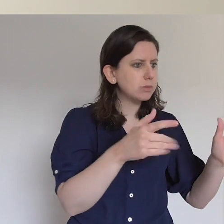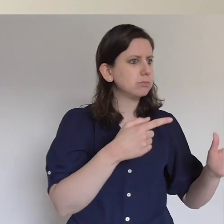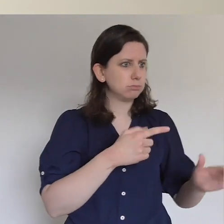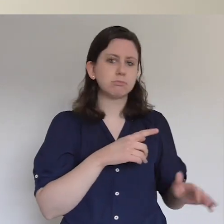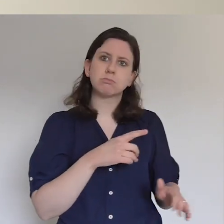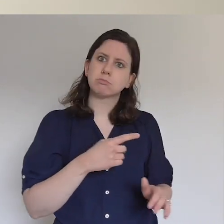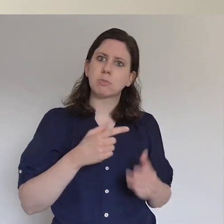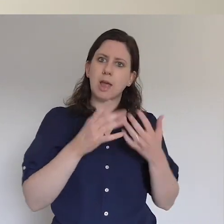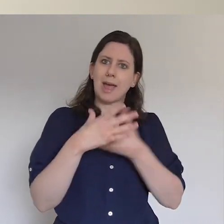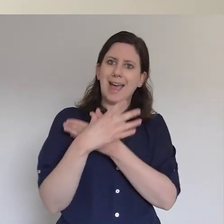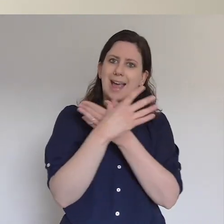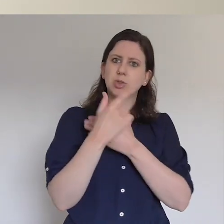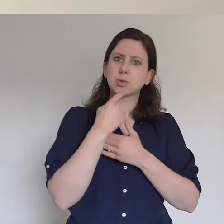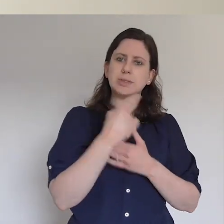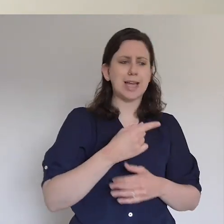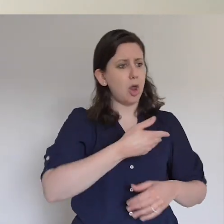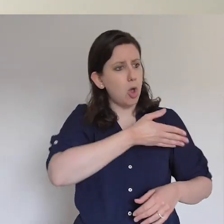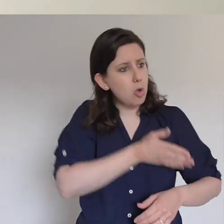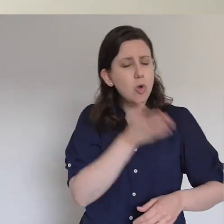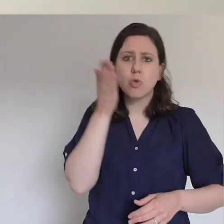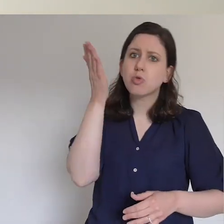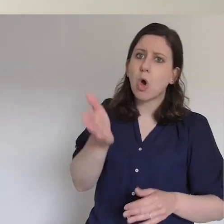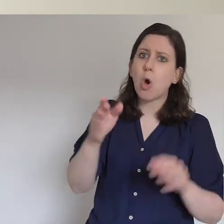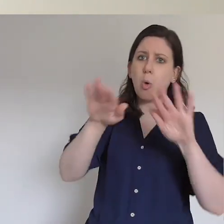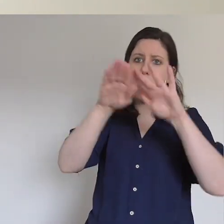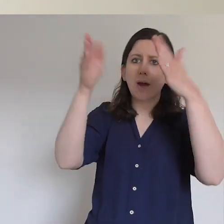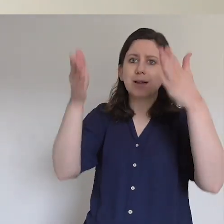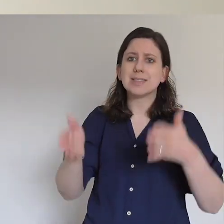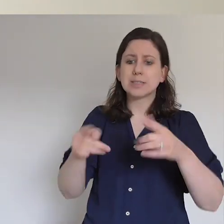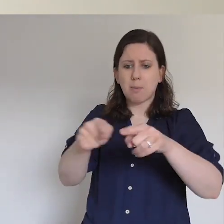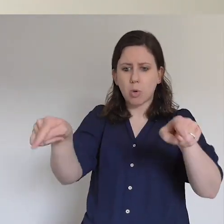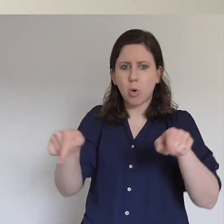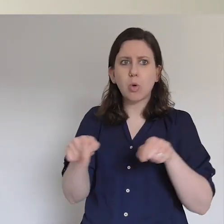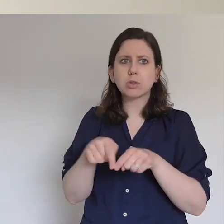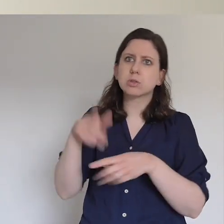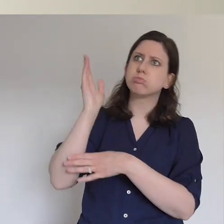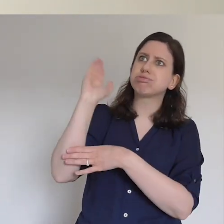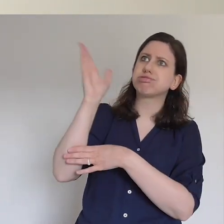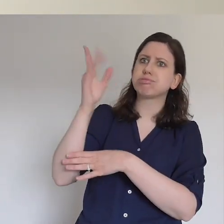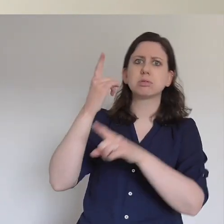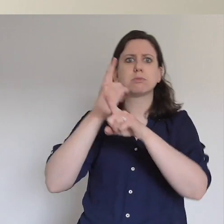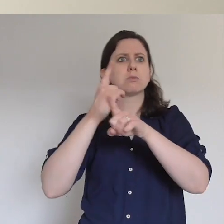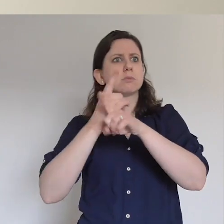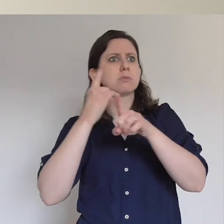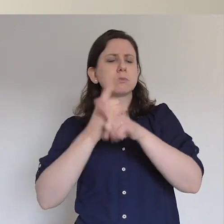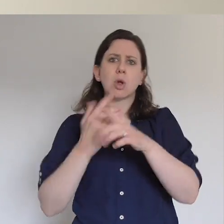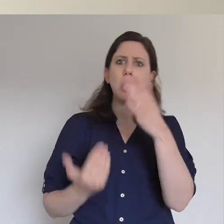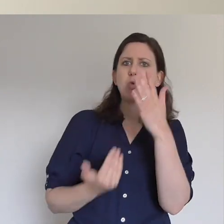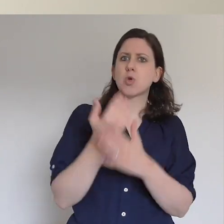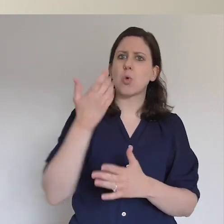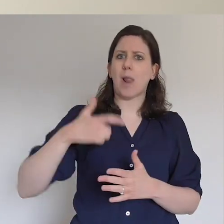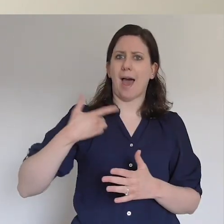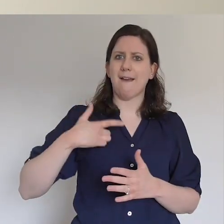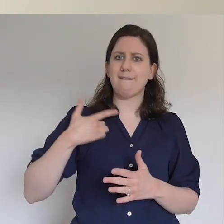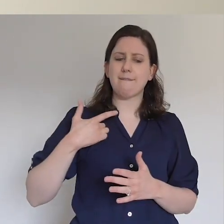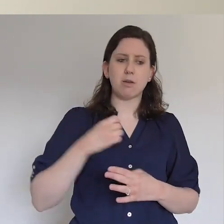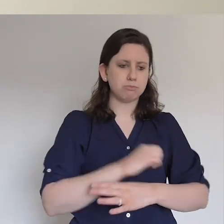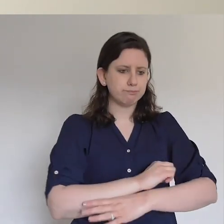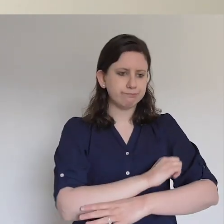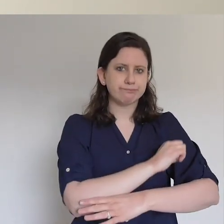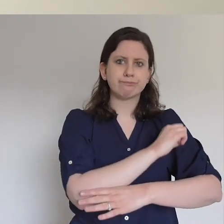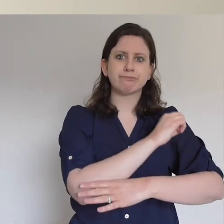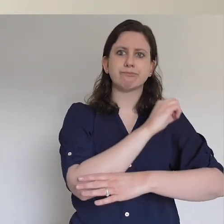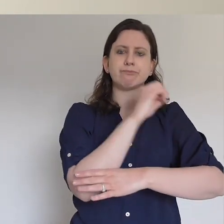courts, he said, and tell the people all about this new life. At daybreak, they entered the temple